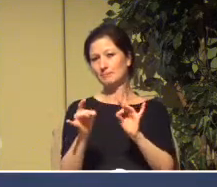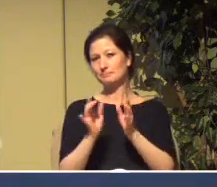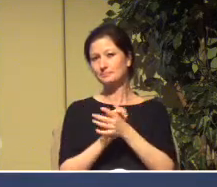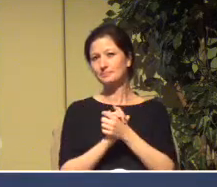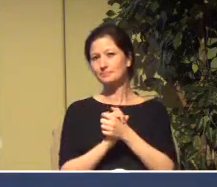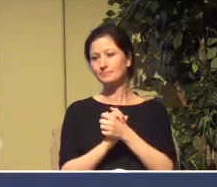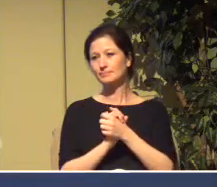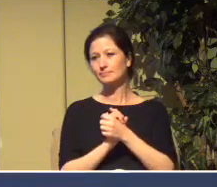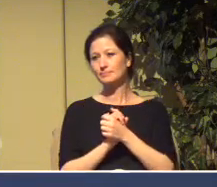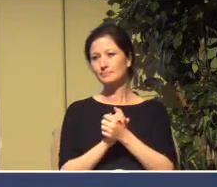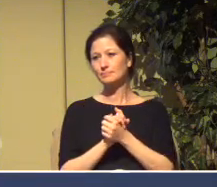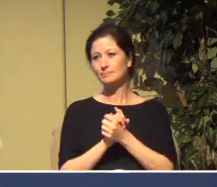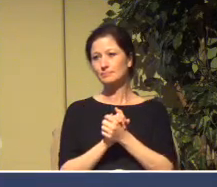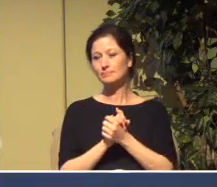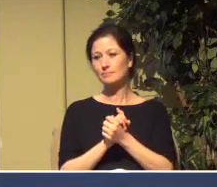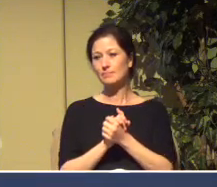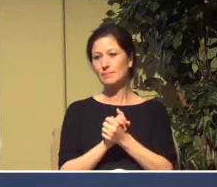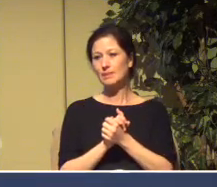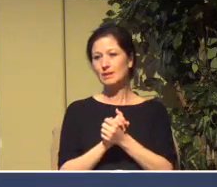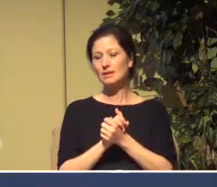the core of everything